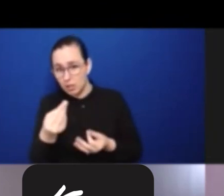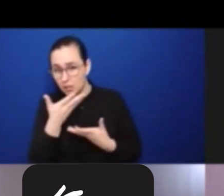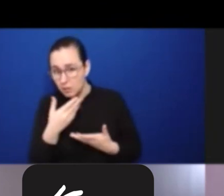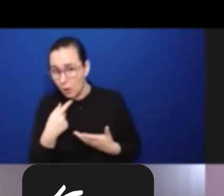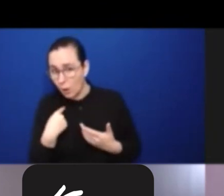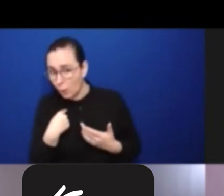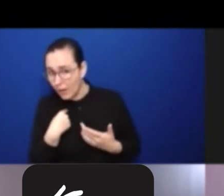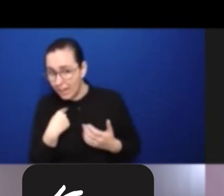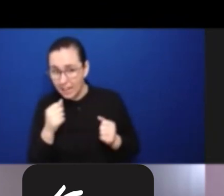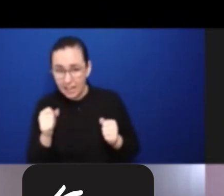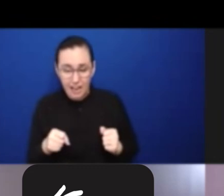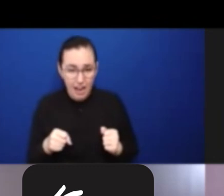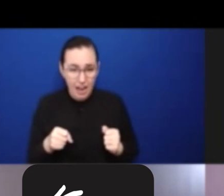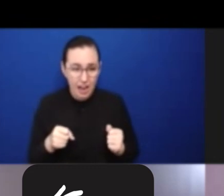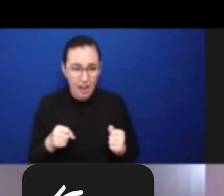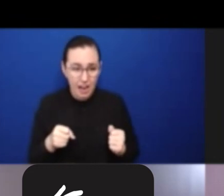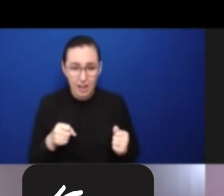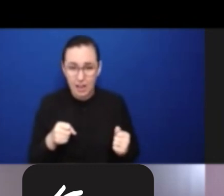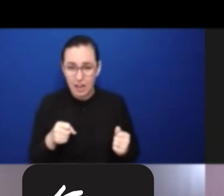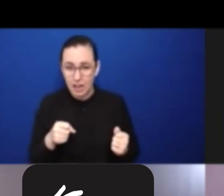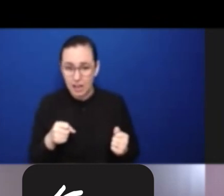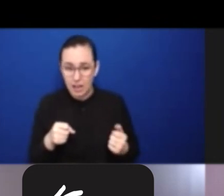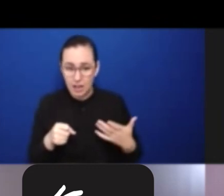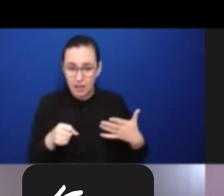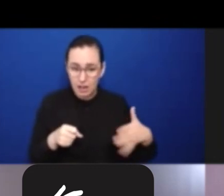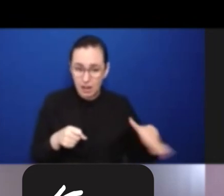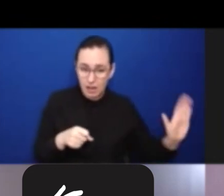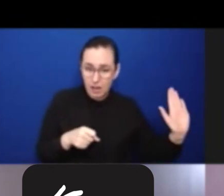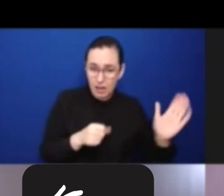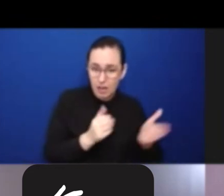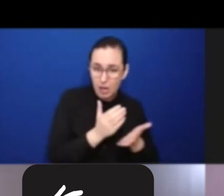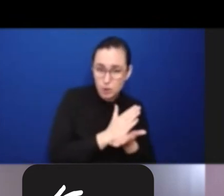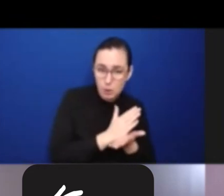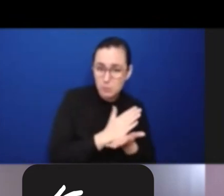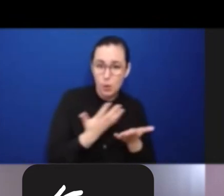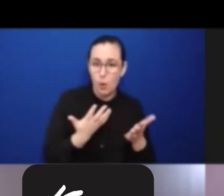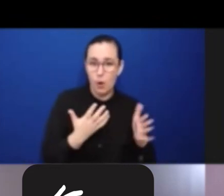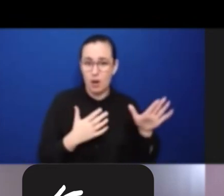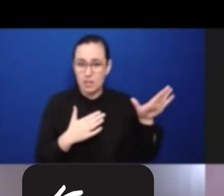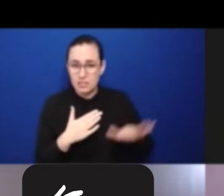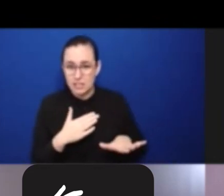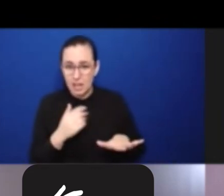can let our interpreters go, or if we can stay a few more minutes.